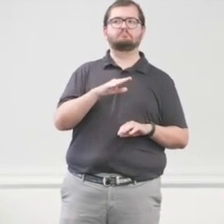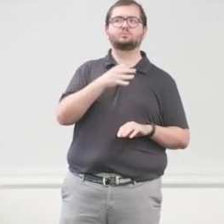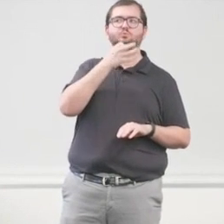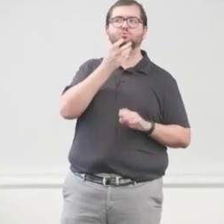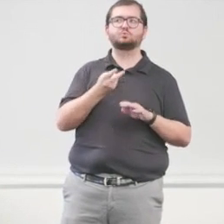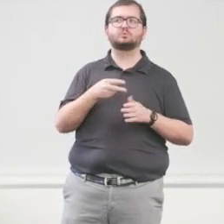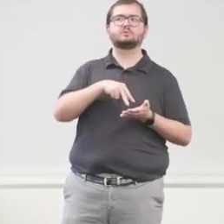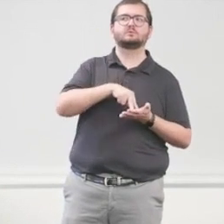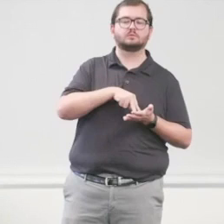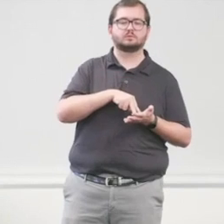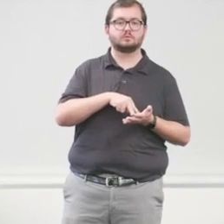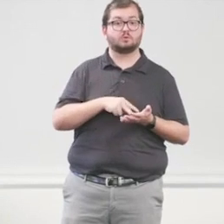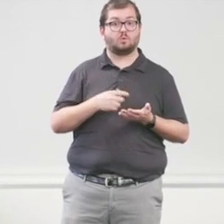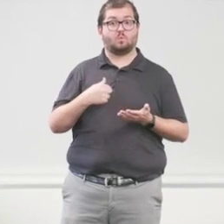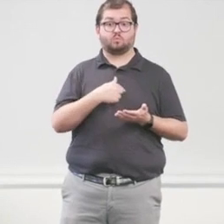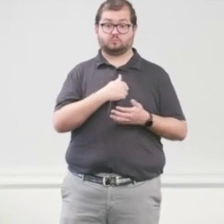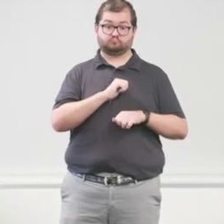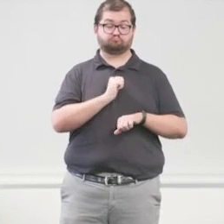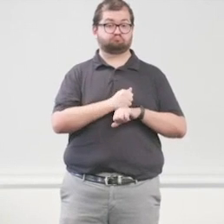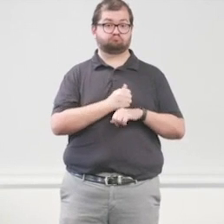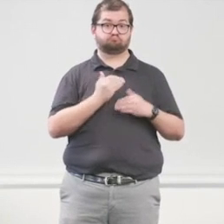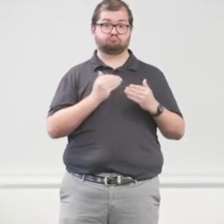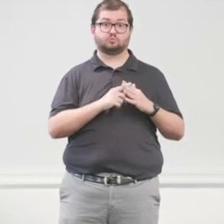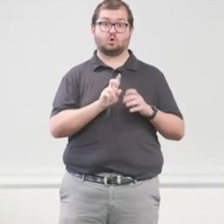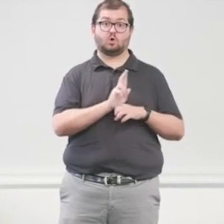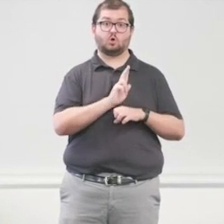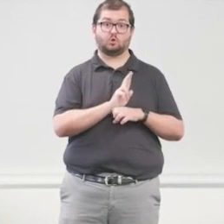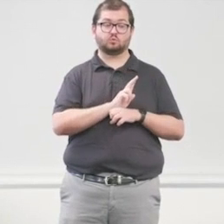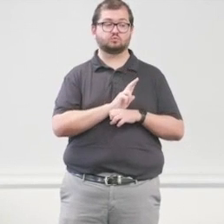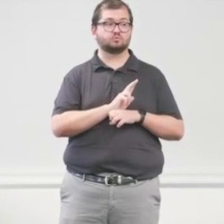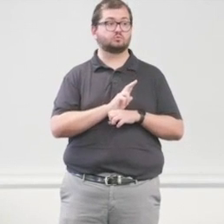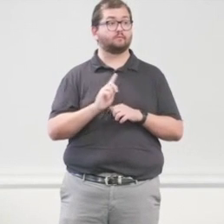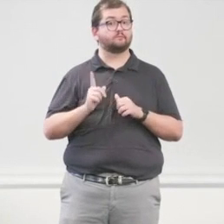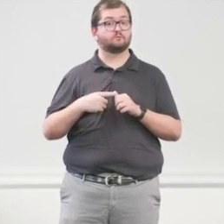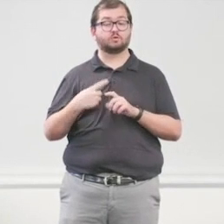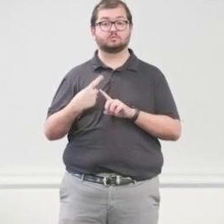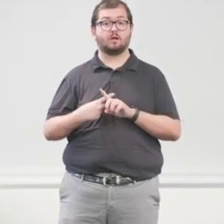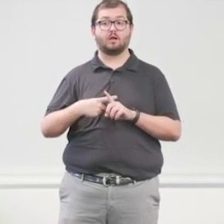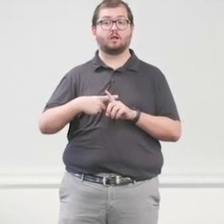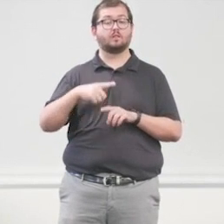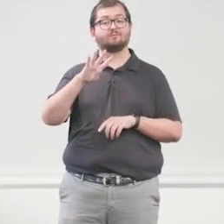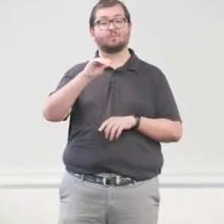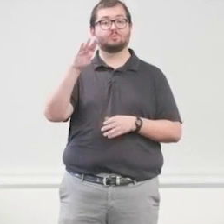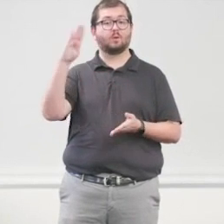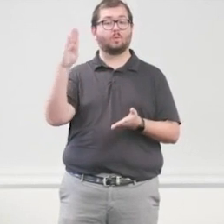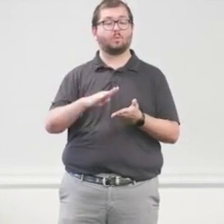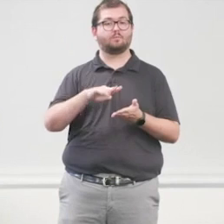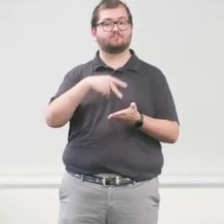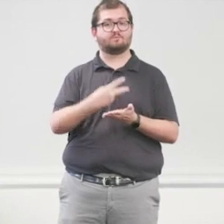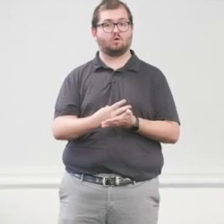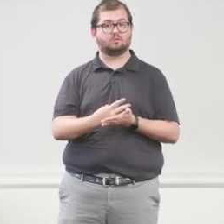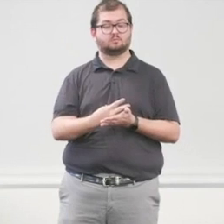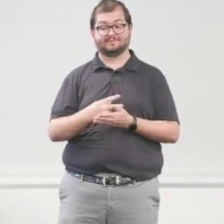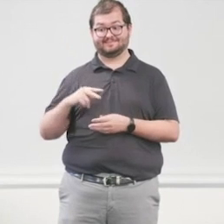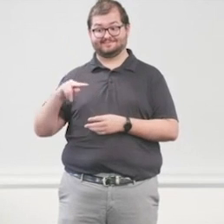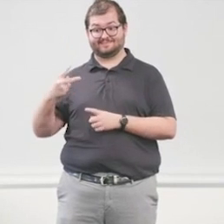we put that into effect, first month we lowered falls by 40%. The second month